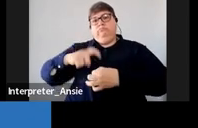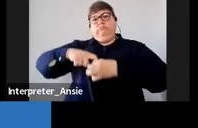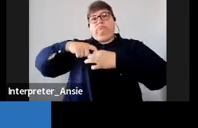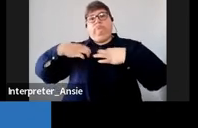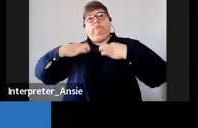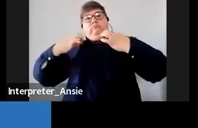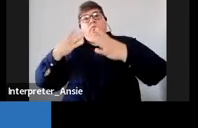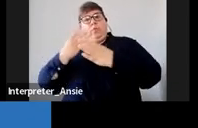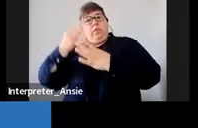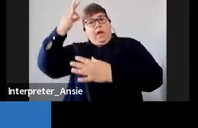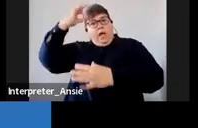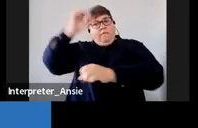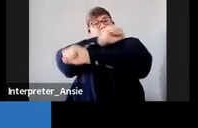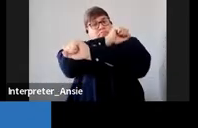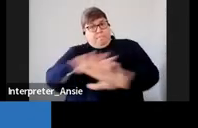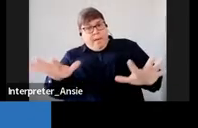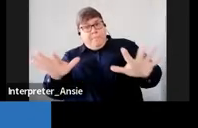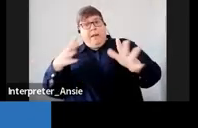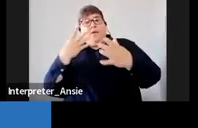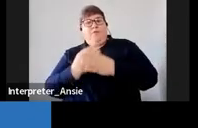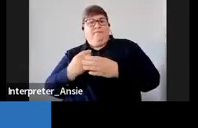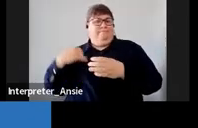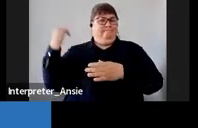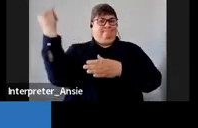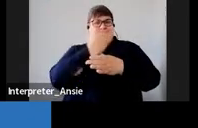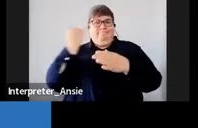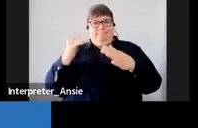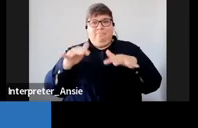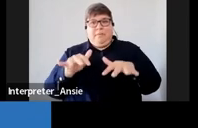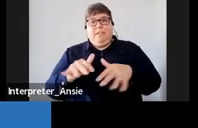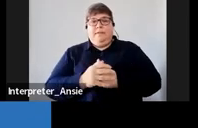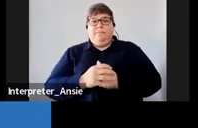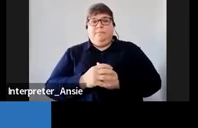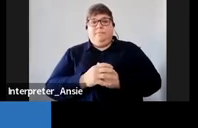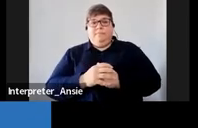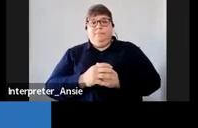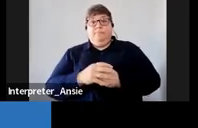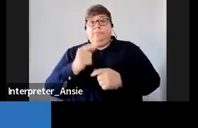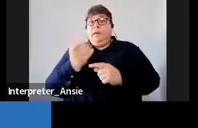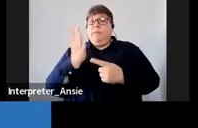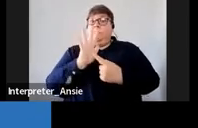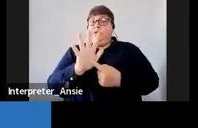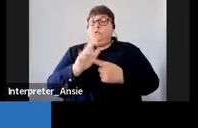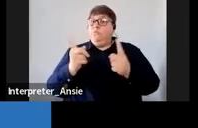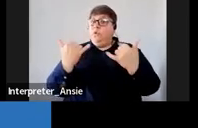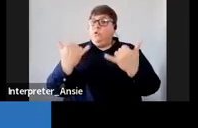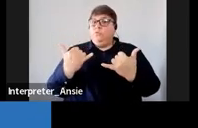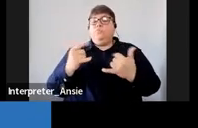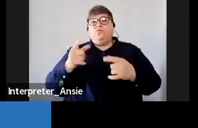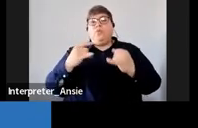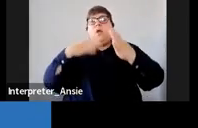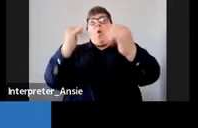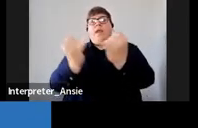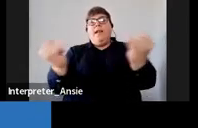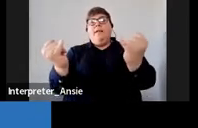government the public as well as our international peers and therefore the purpose of this presentation really is to align or to talk